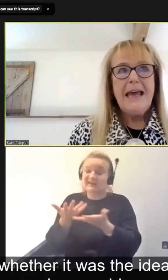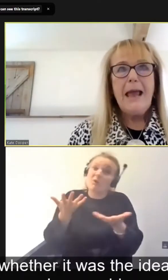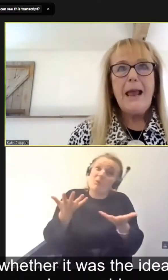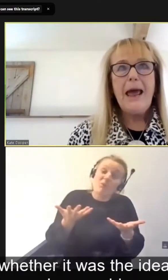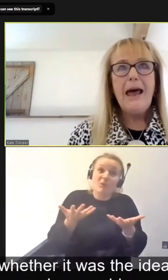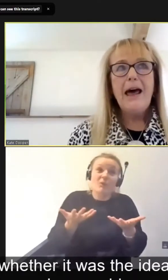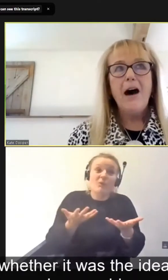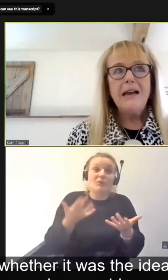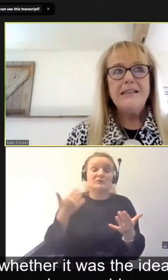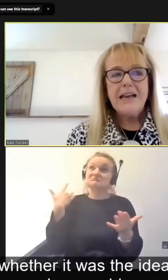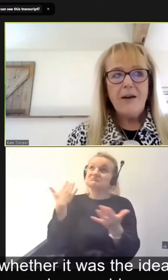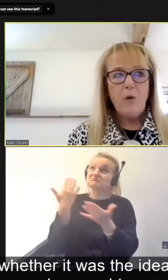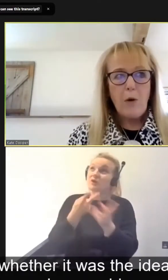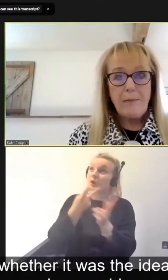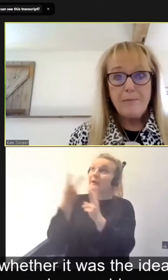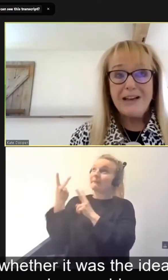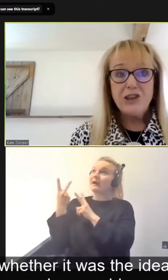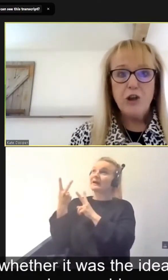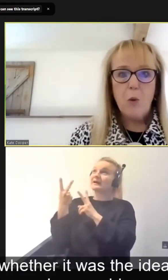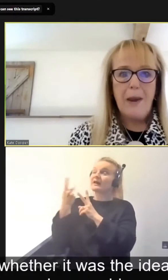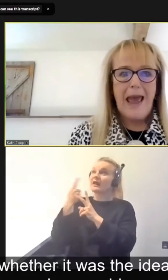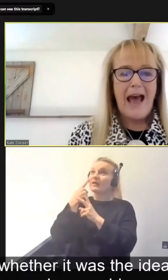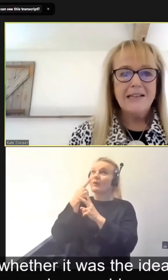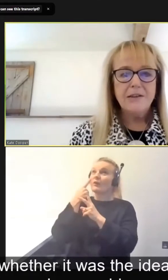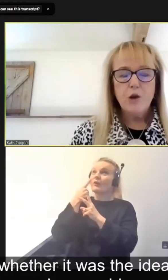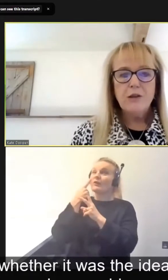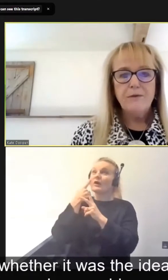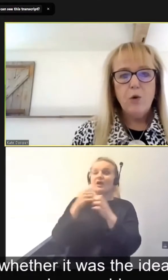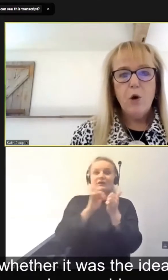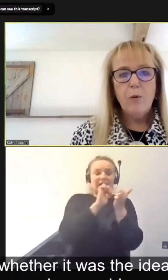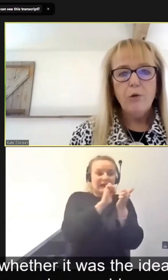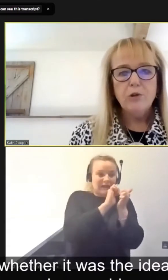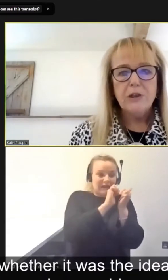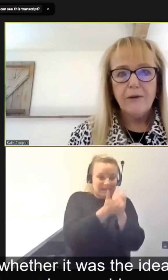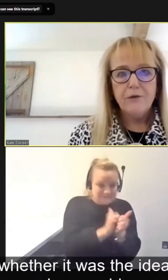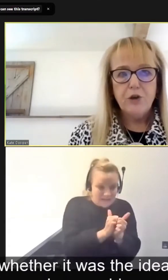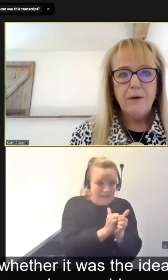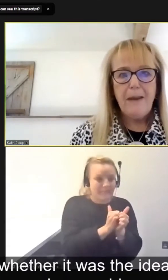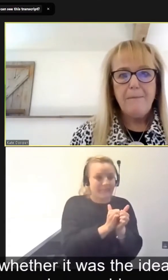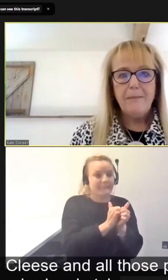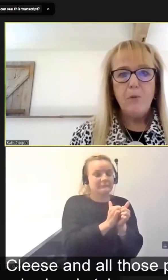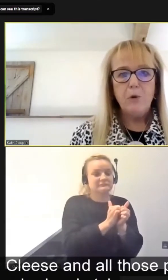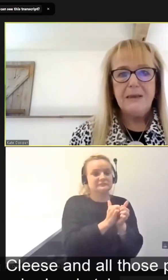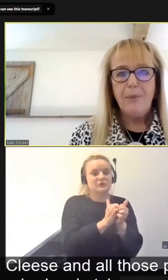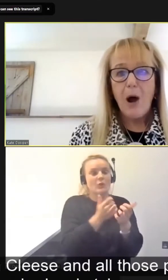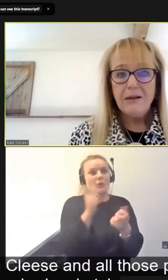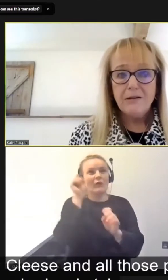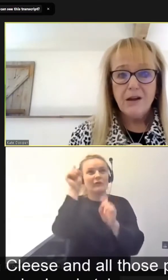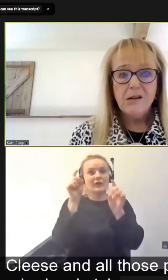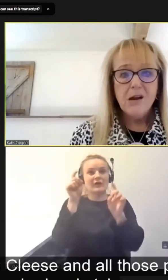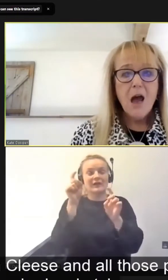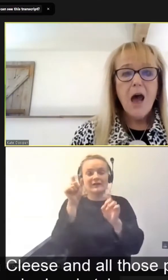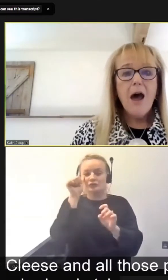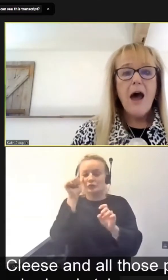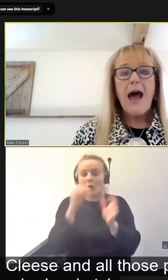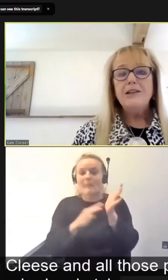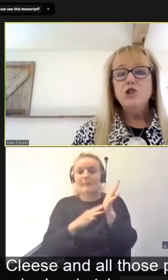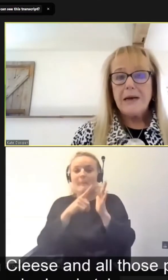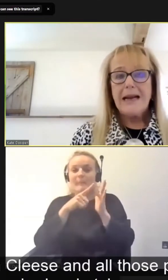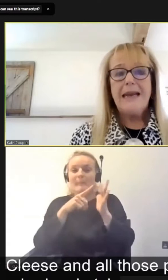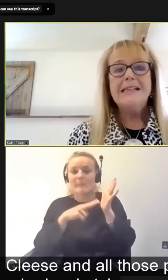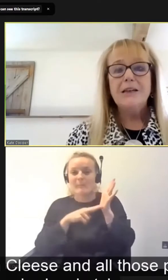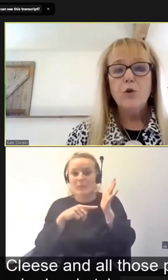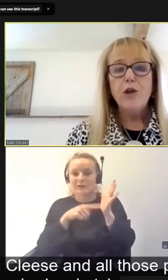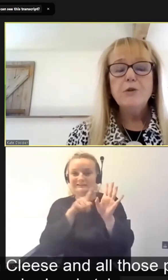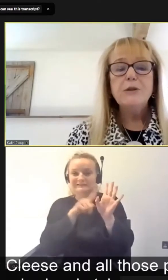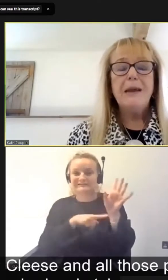the idea or impression that we had, those of you who are old enough to remember Monty Python and